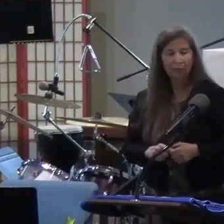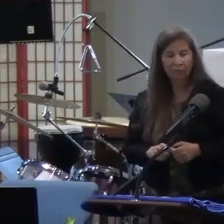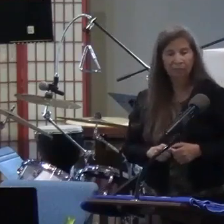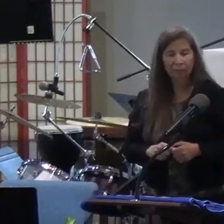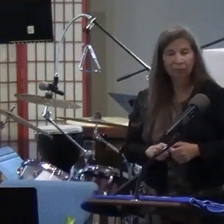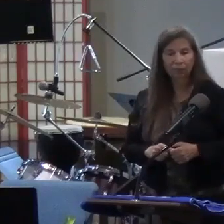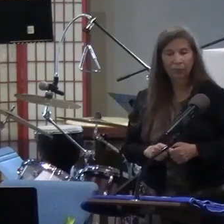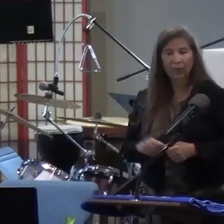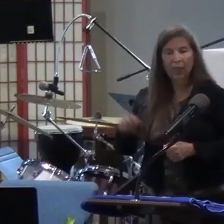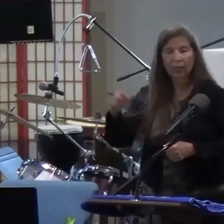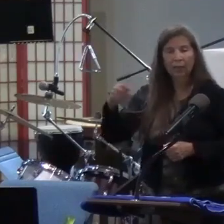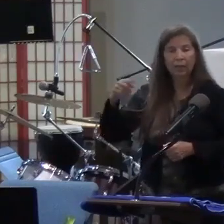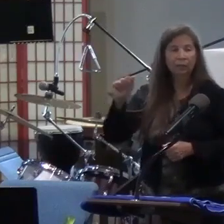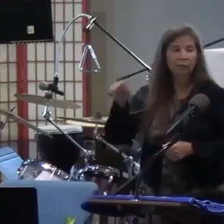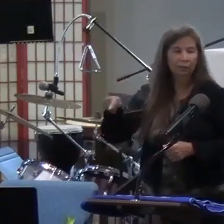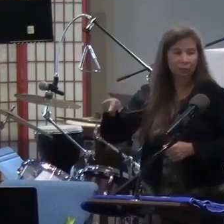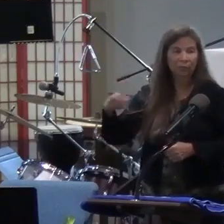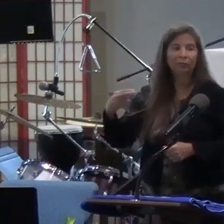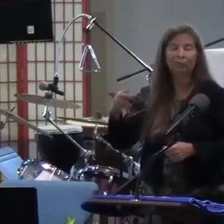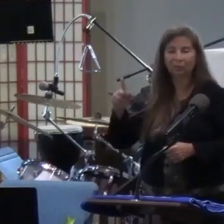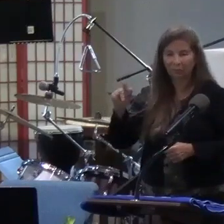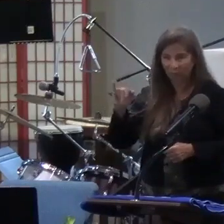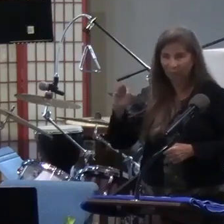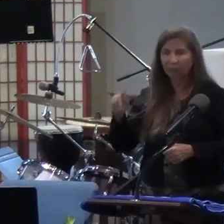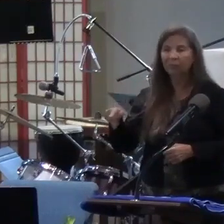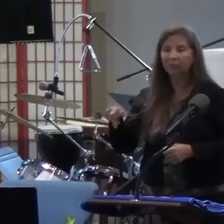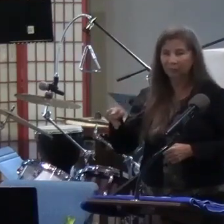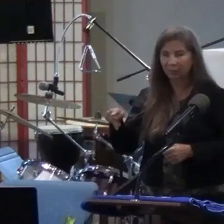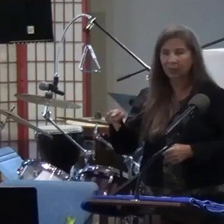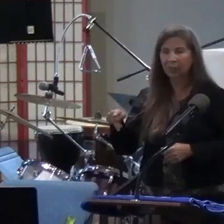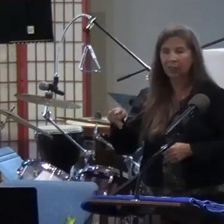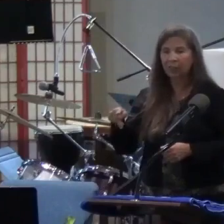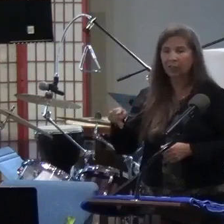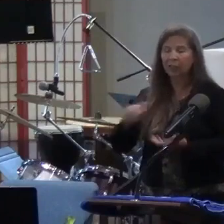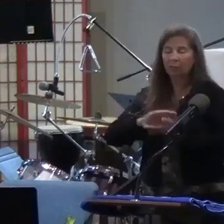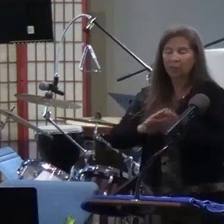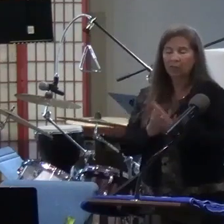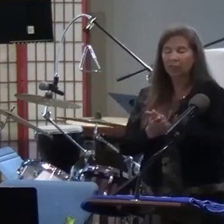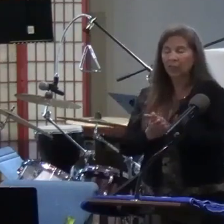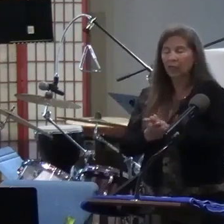In Philippians, we're given that great verse, the peace of Christ, which goes beyond our understanding.